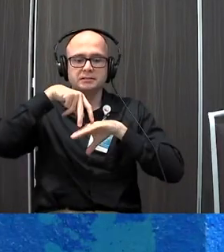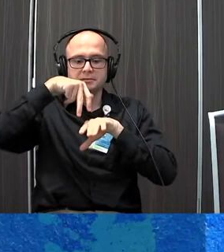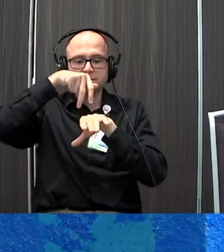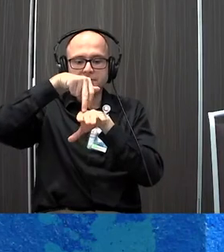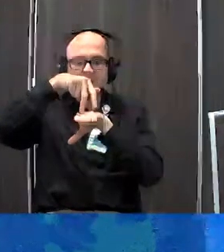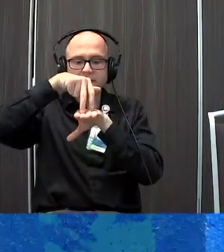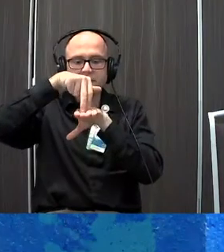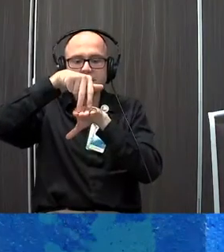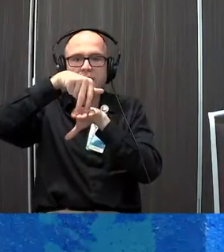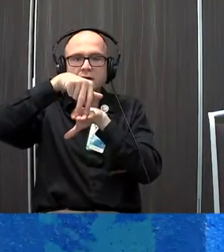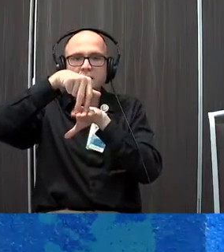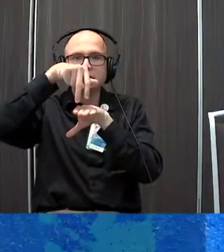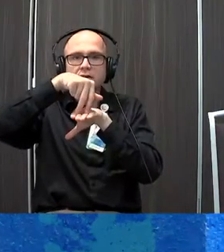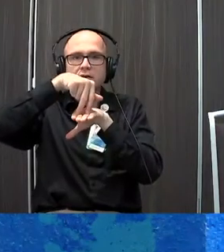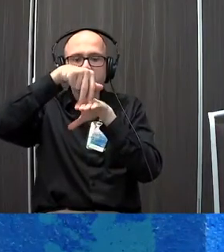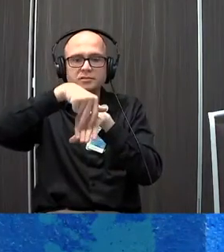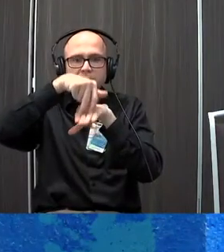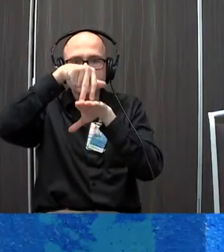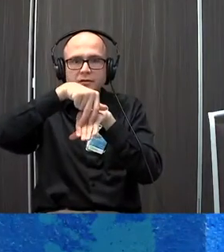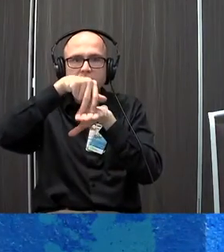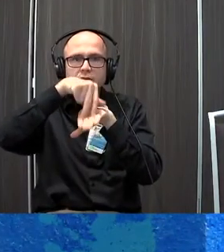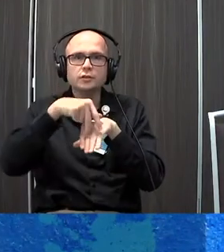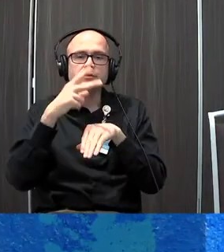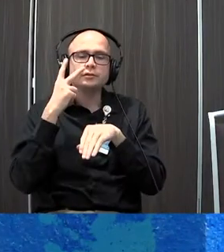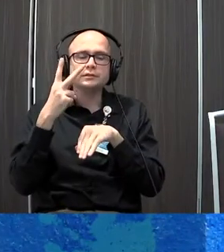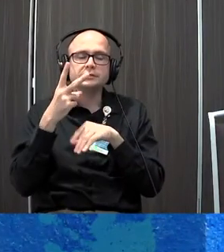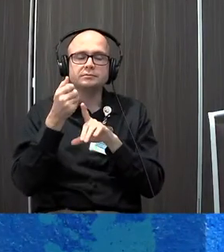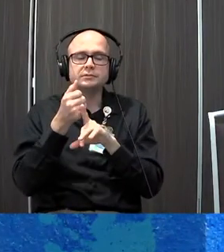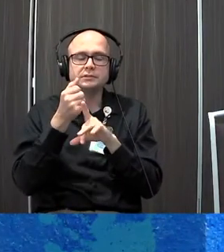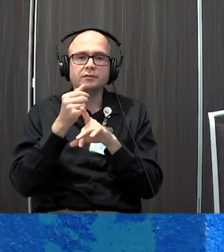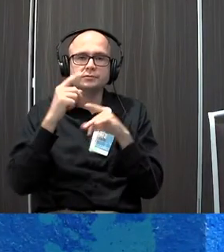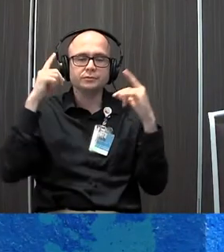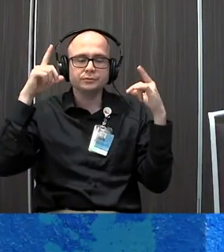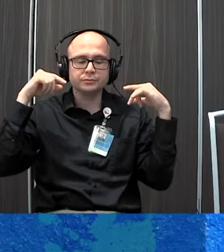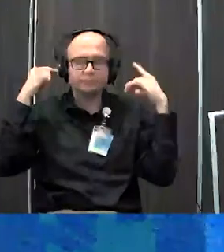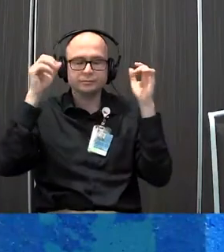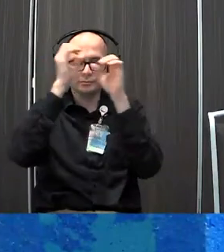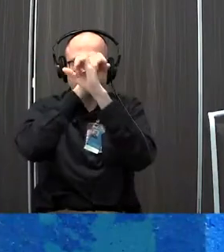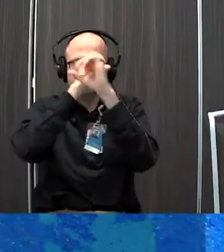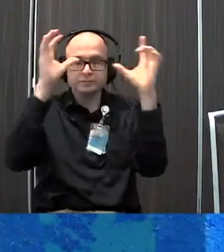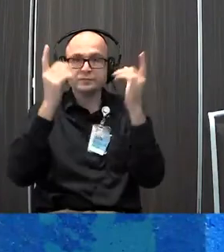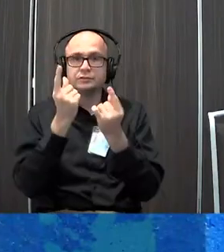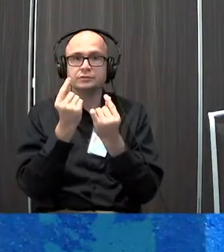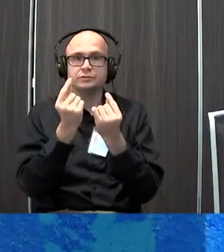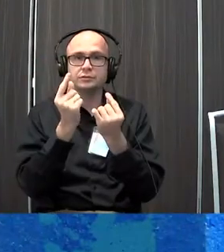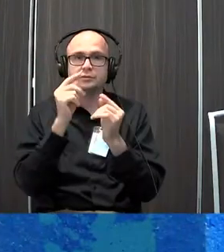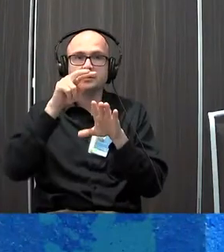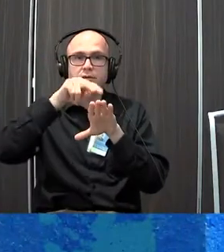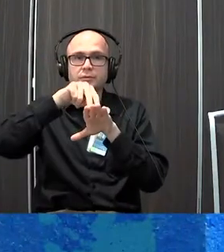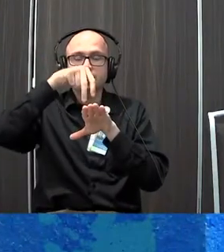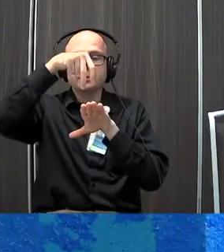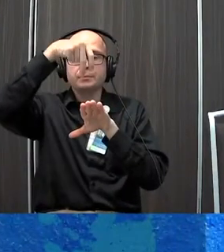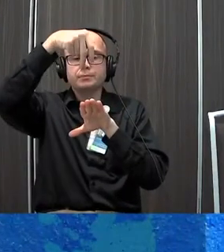of the platform or whatever it's called, the diving board? And you can see them going through the entire thing, because what they're doing is they're using imagery to